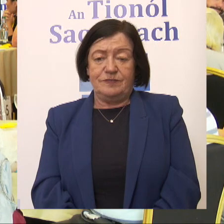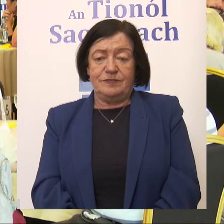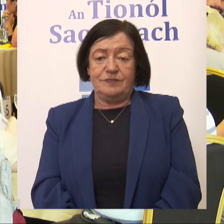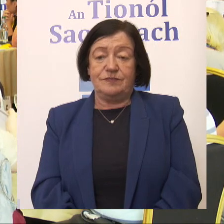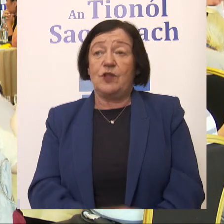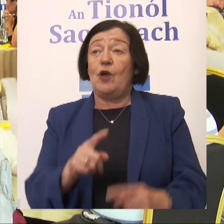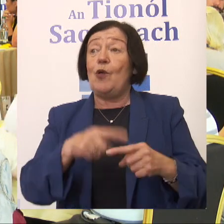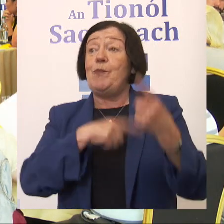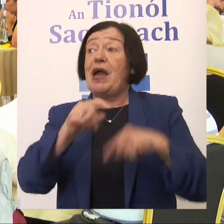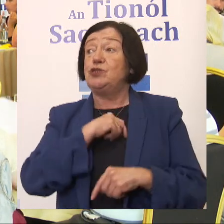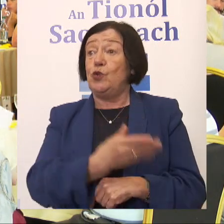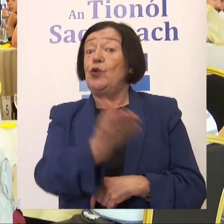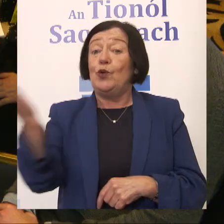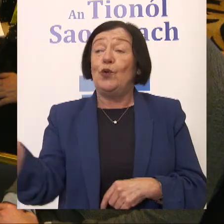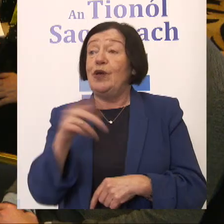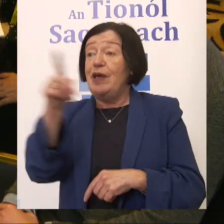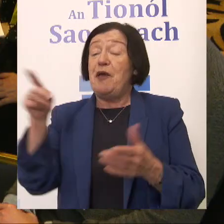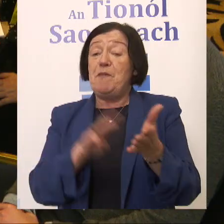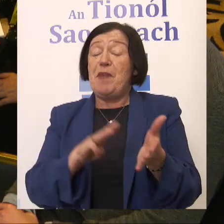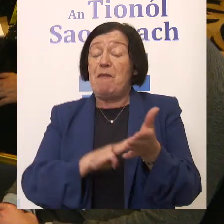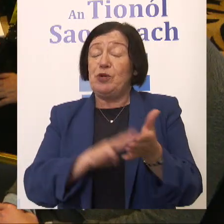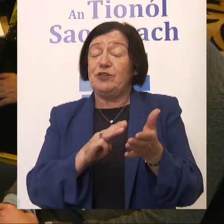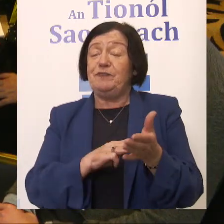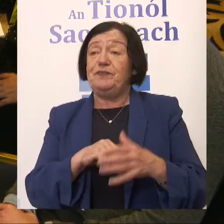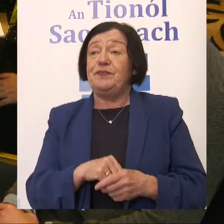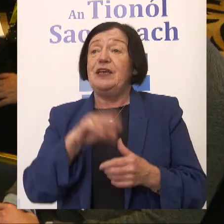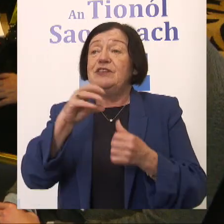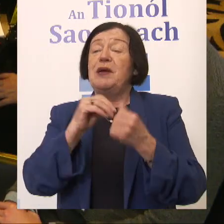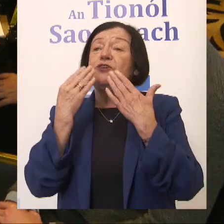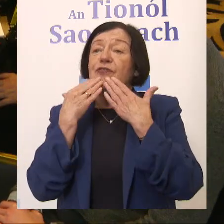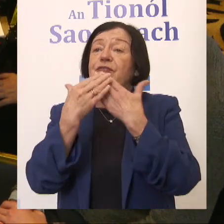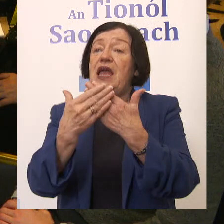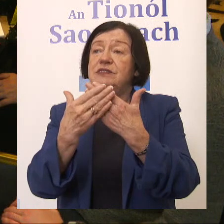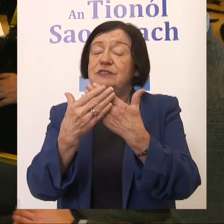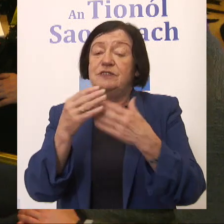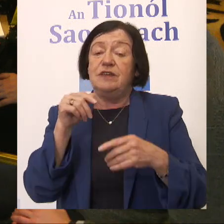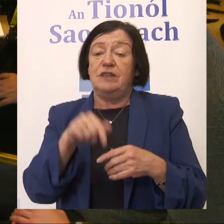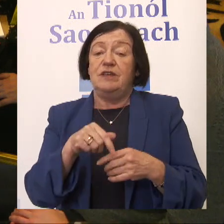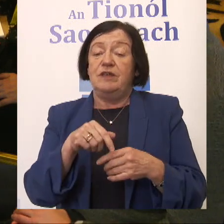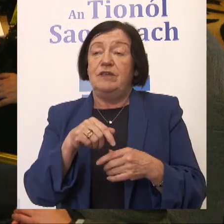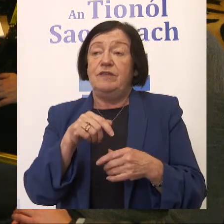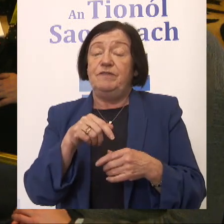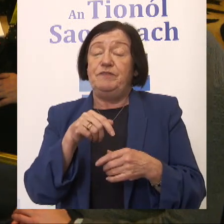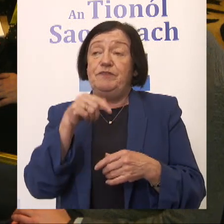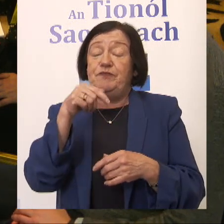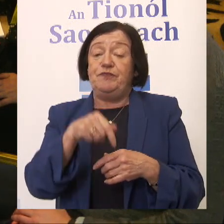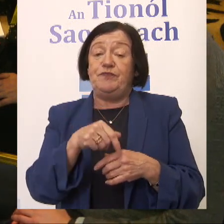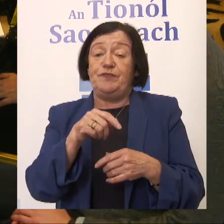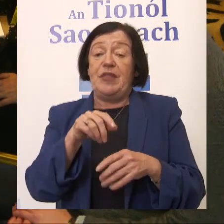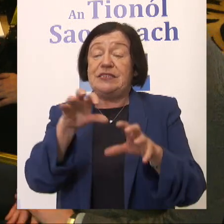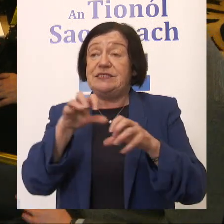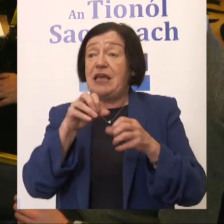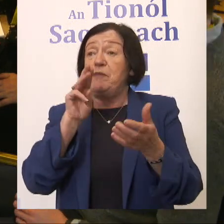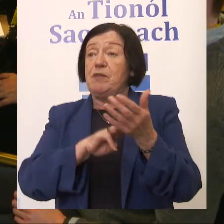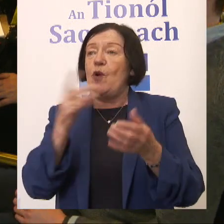So back to you, the assembly members, a special thanks to the 42 assembly members